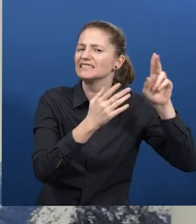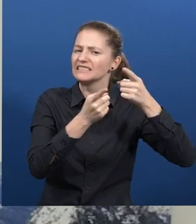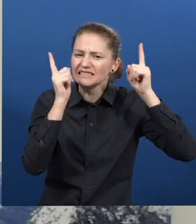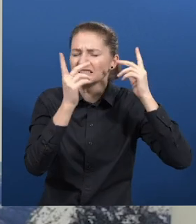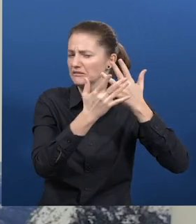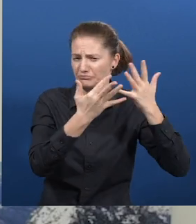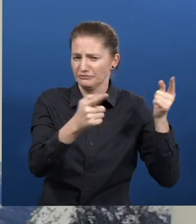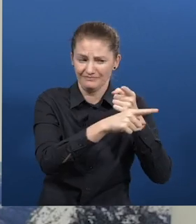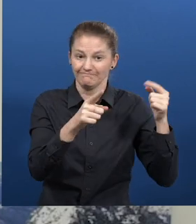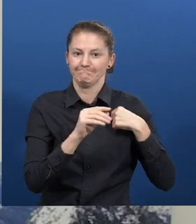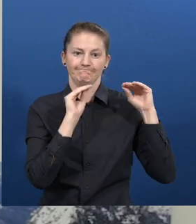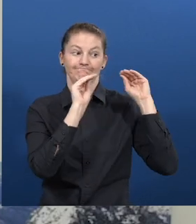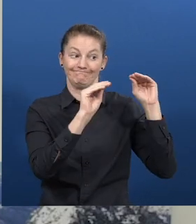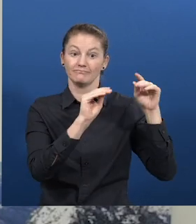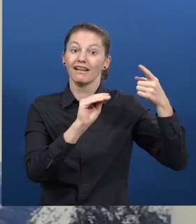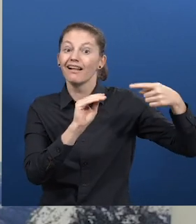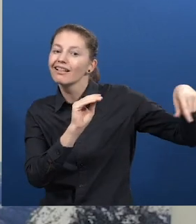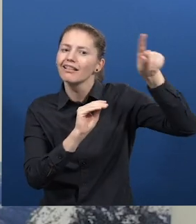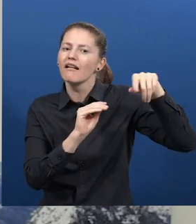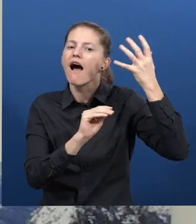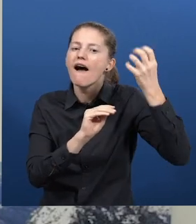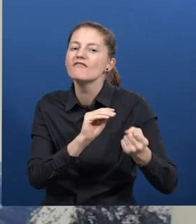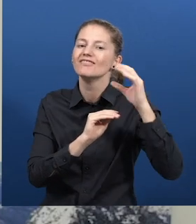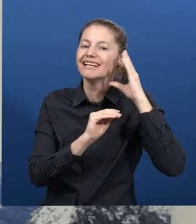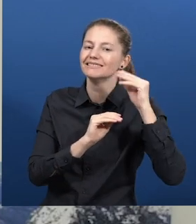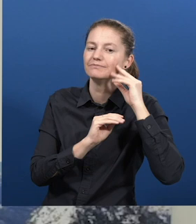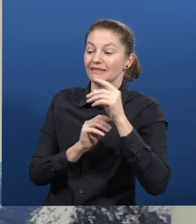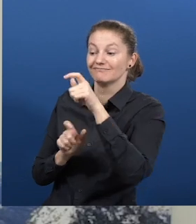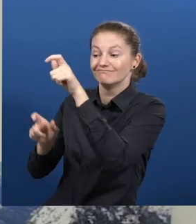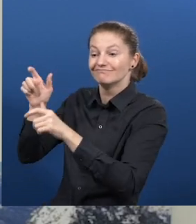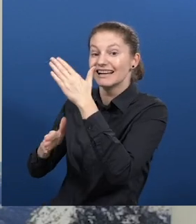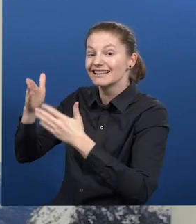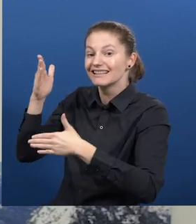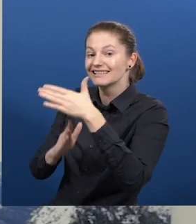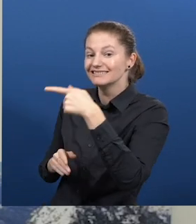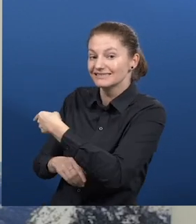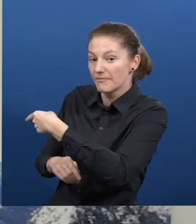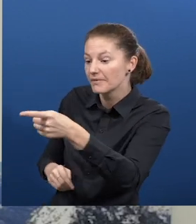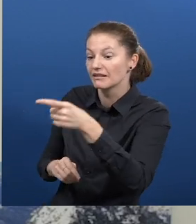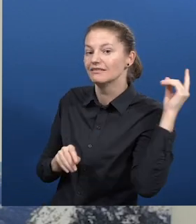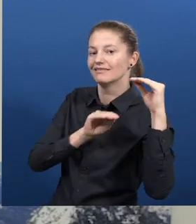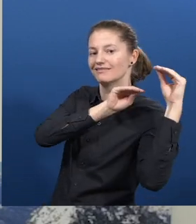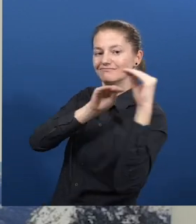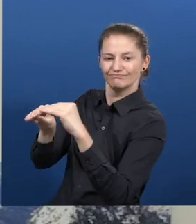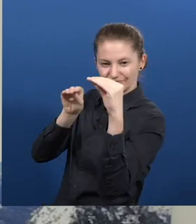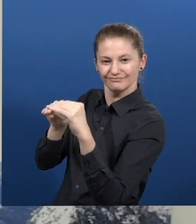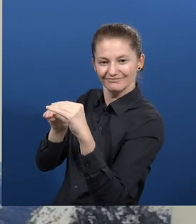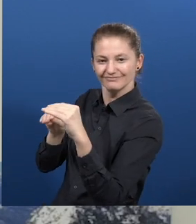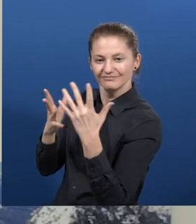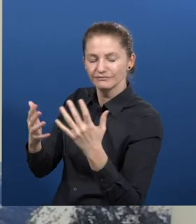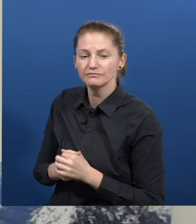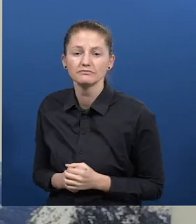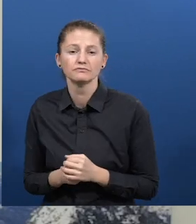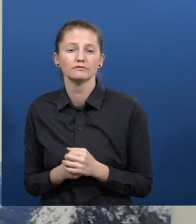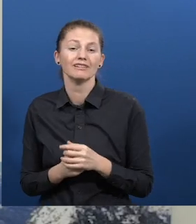companies or higher education institutions, with experience in the training of people with disabilities that are selected from public tenders.